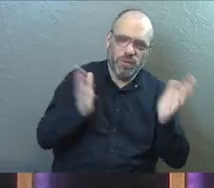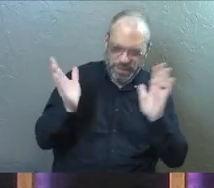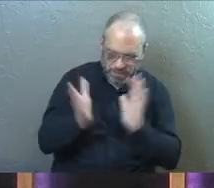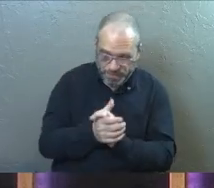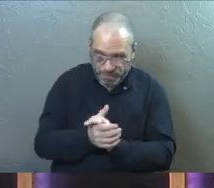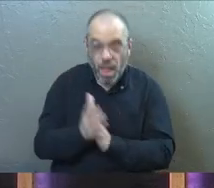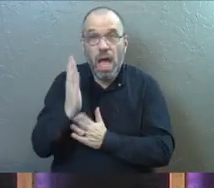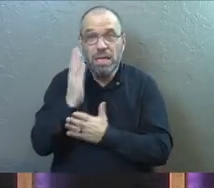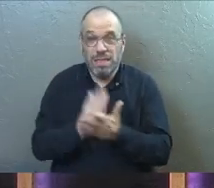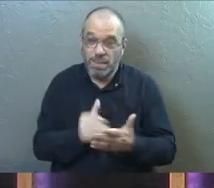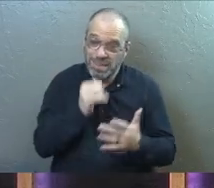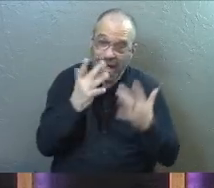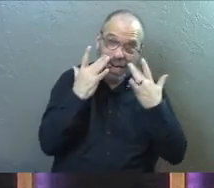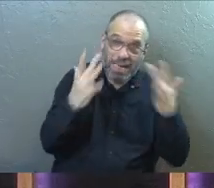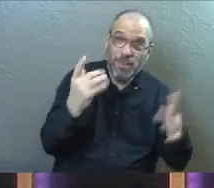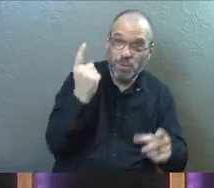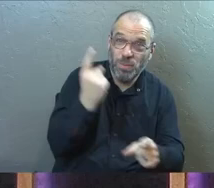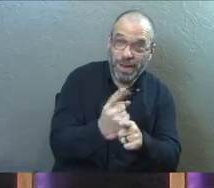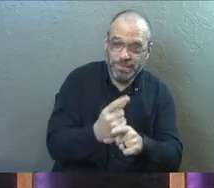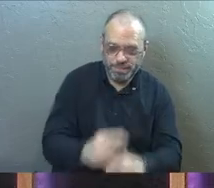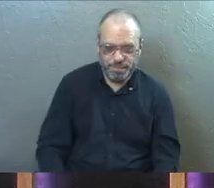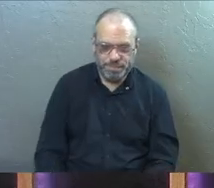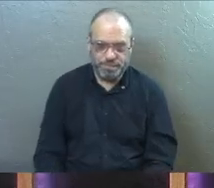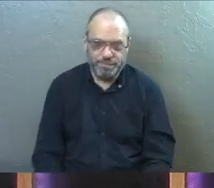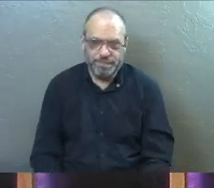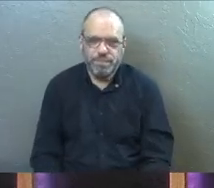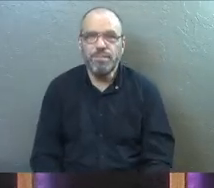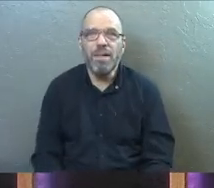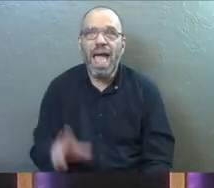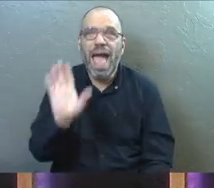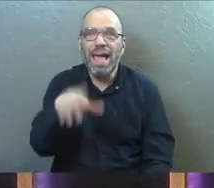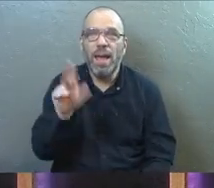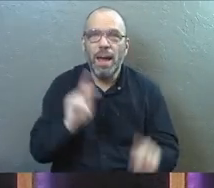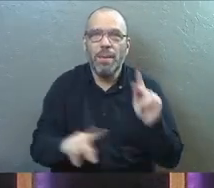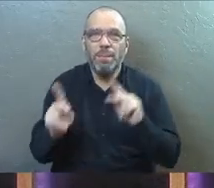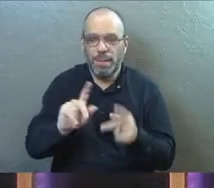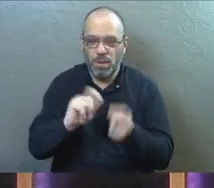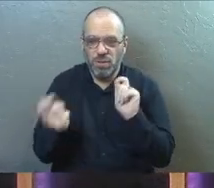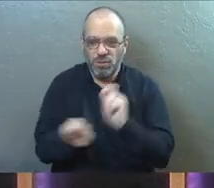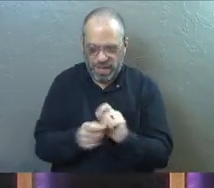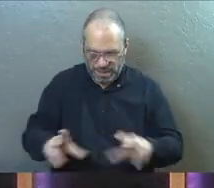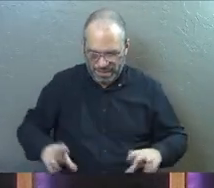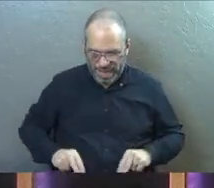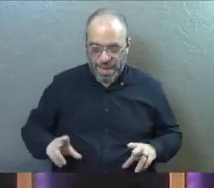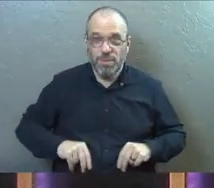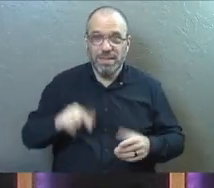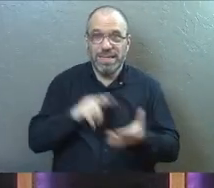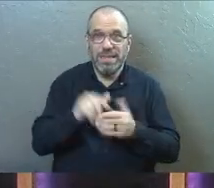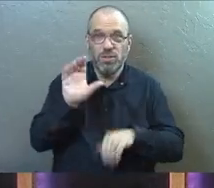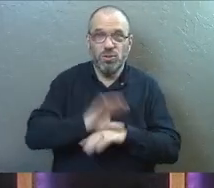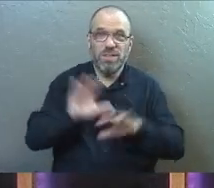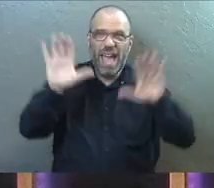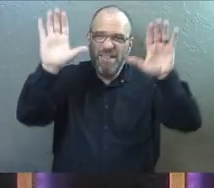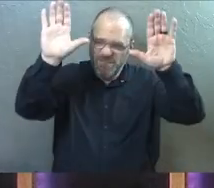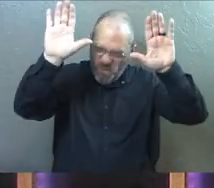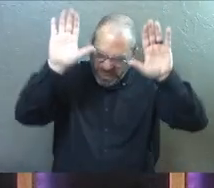Because some of it's unglamorous, right? Do you know people change diapers in this church every single Sunday?